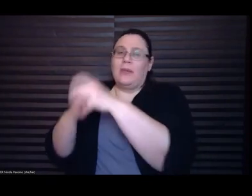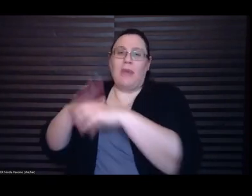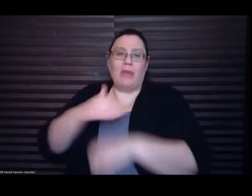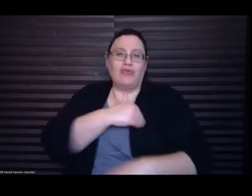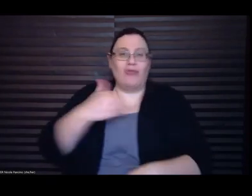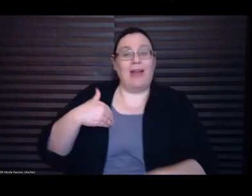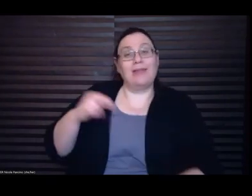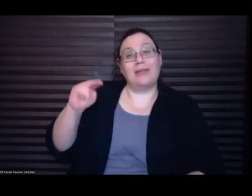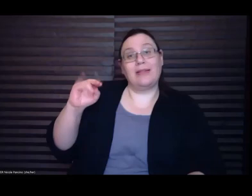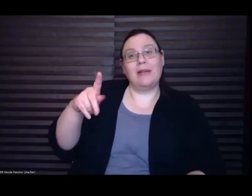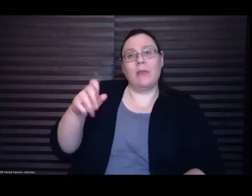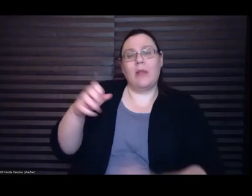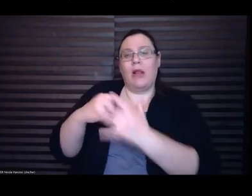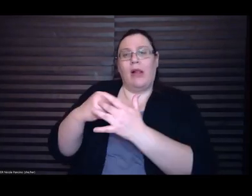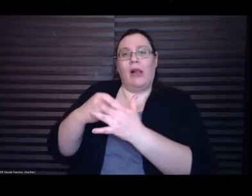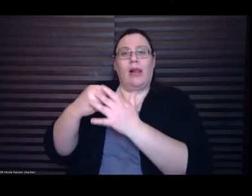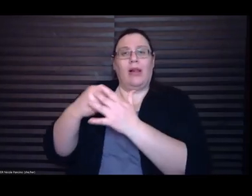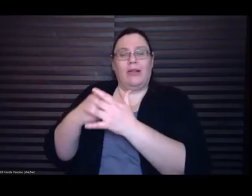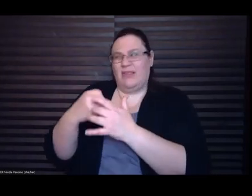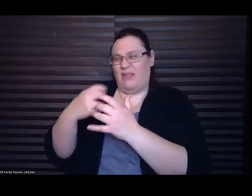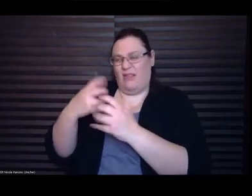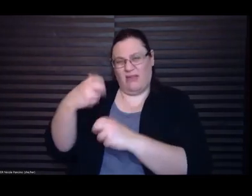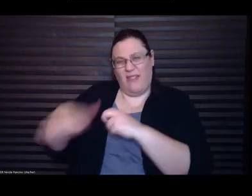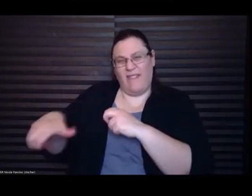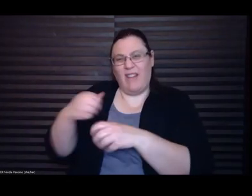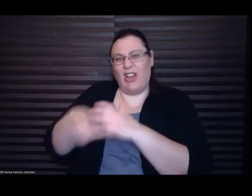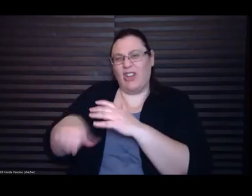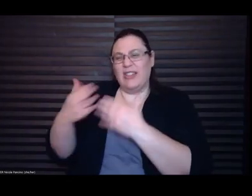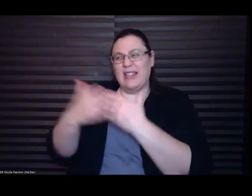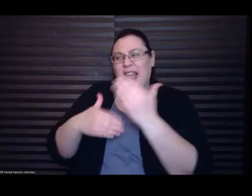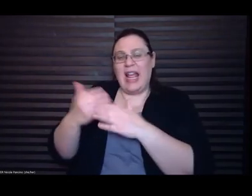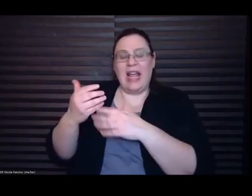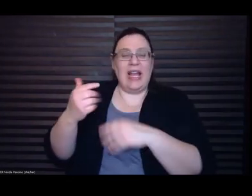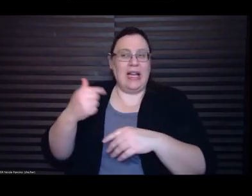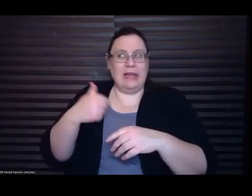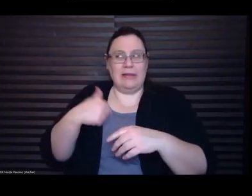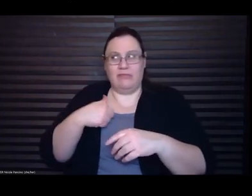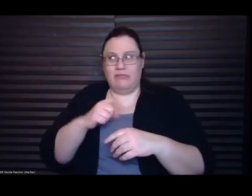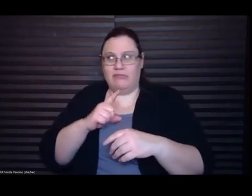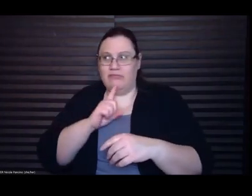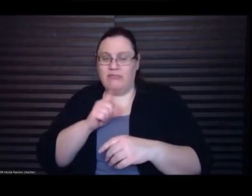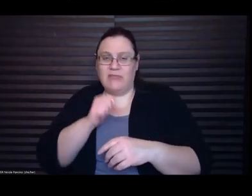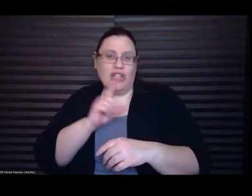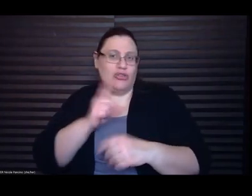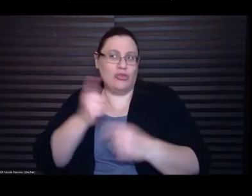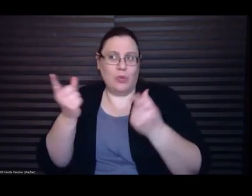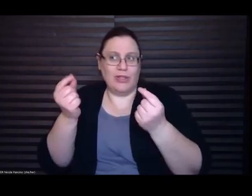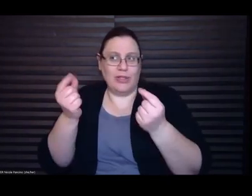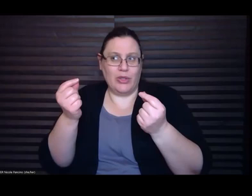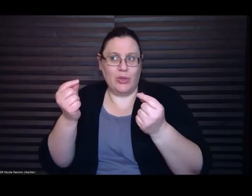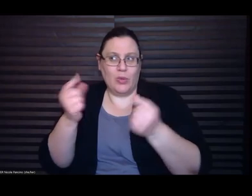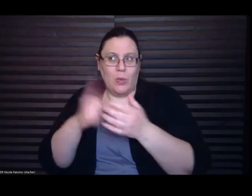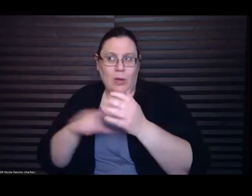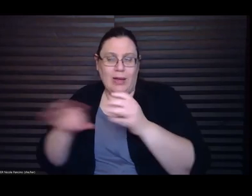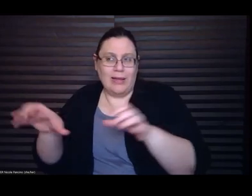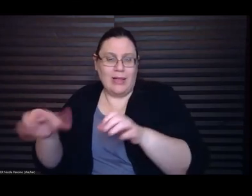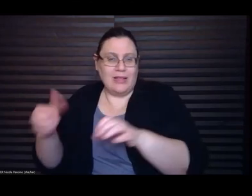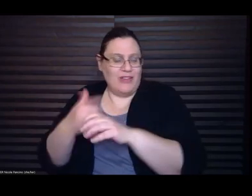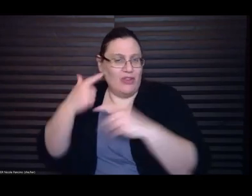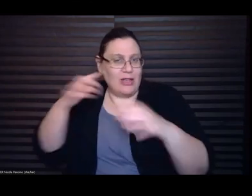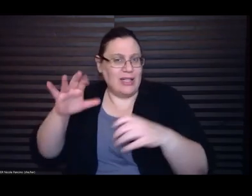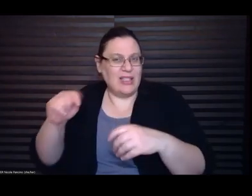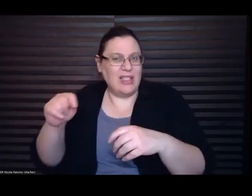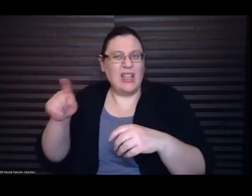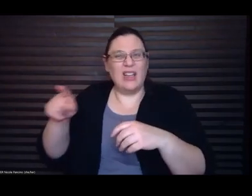am not truly sure what he is going to do before he does it. He is hard and hot and dry and smells like bread,